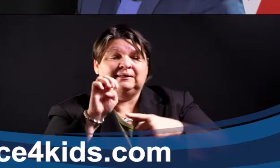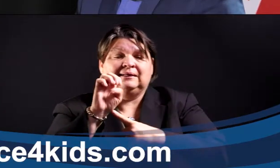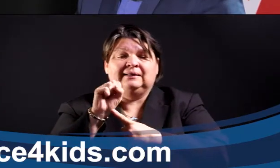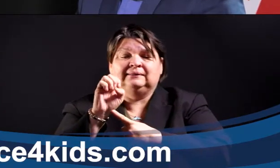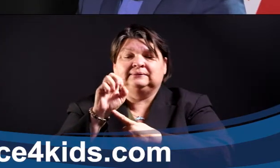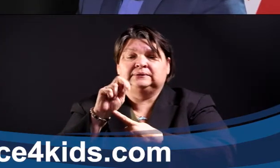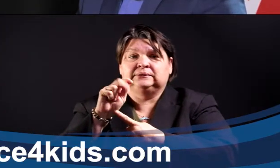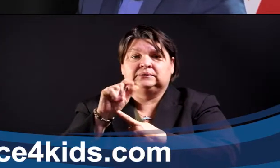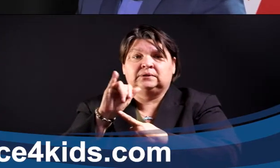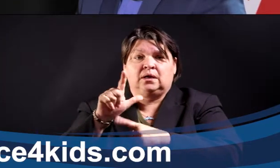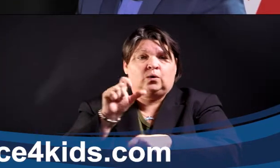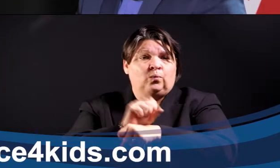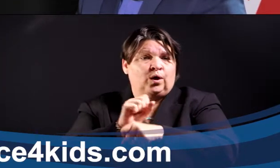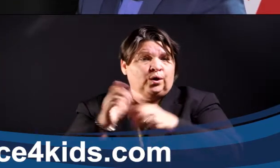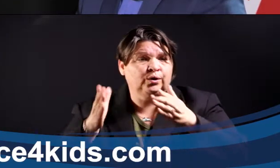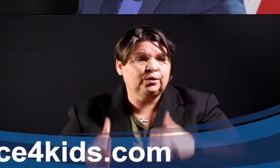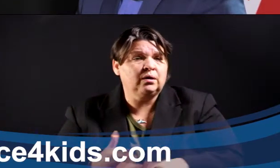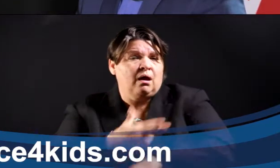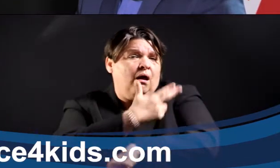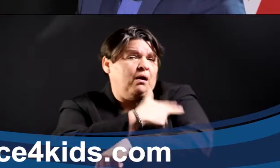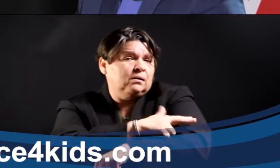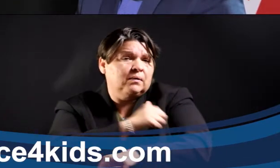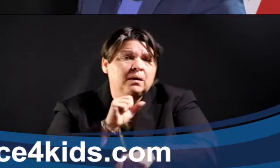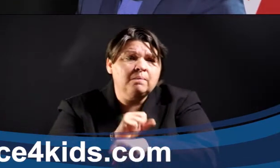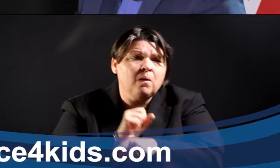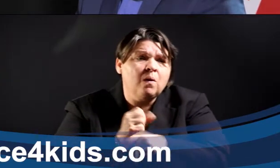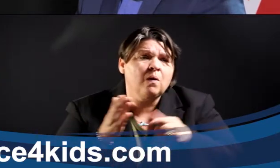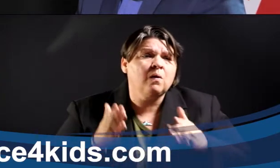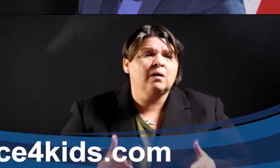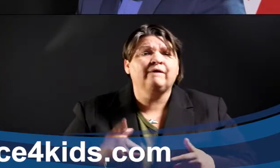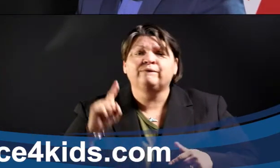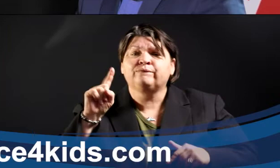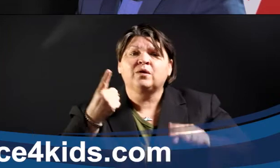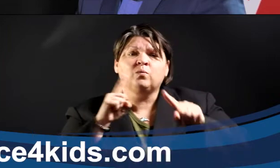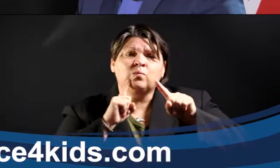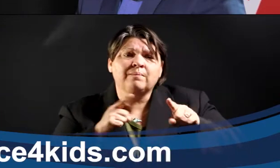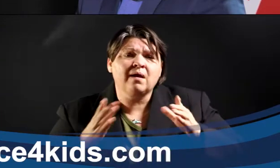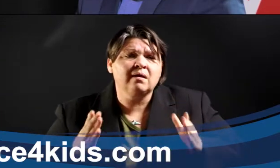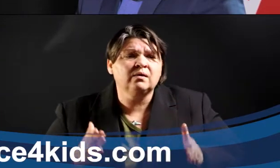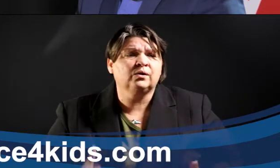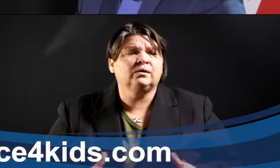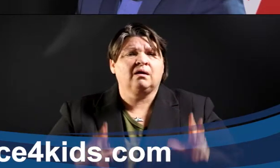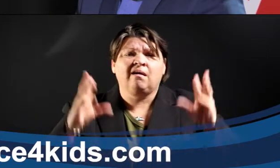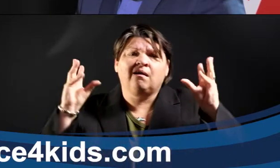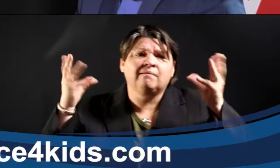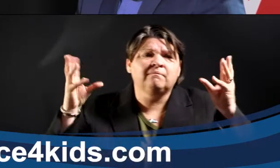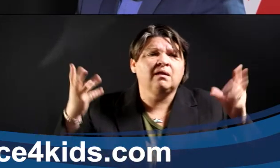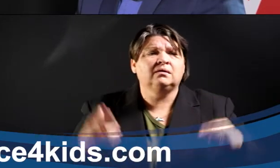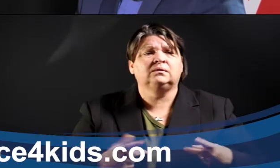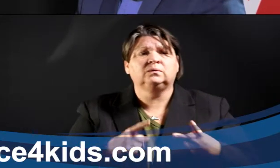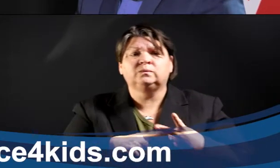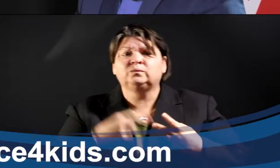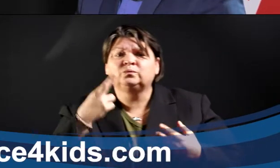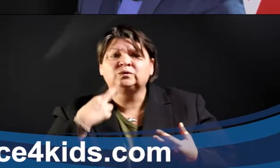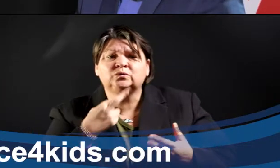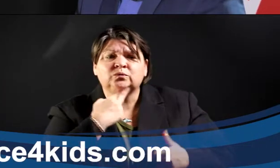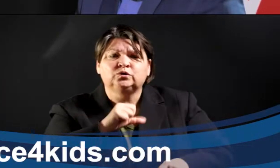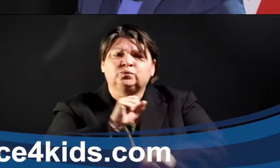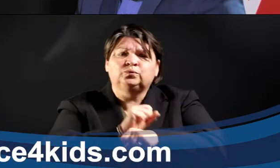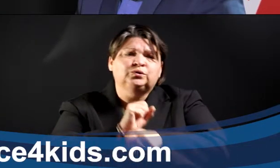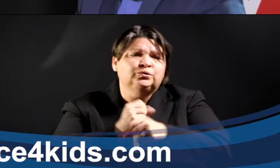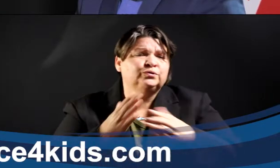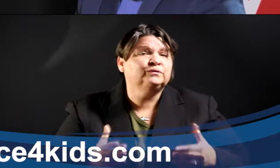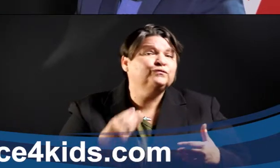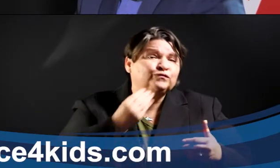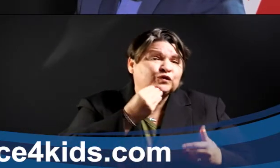responders, but our critical infrastructure workers, as well as restaurant workers, grocery store employees,